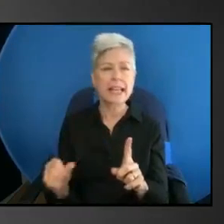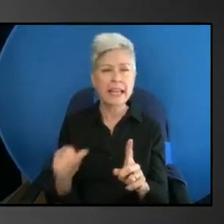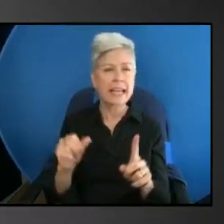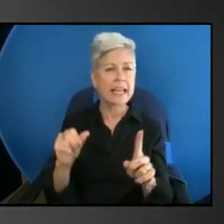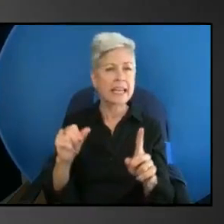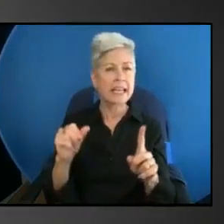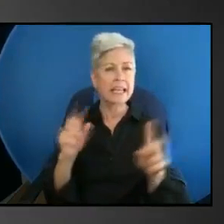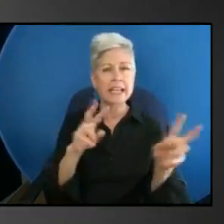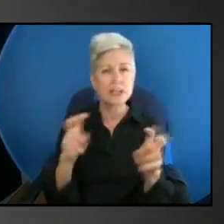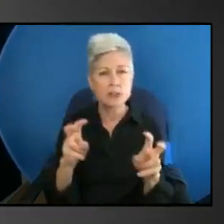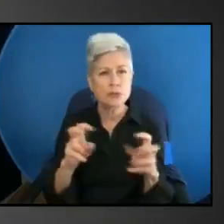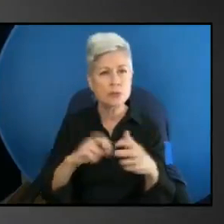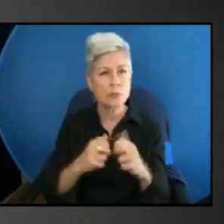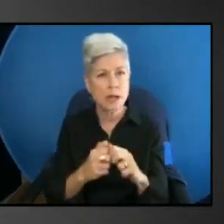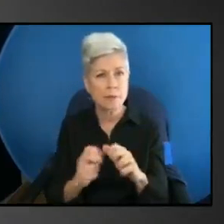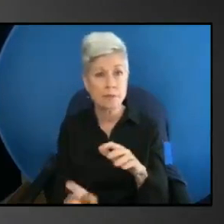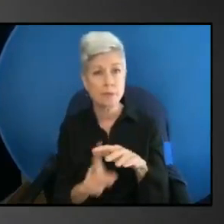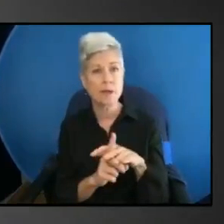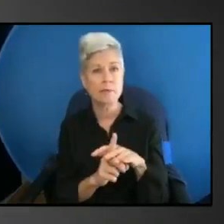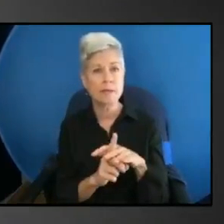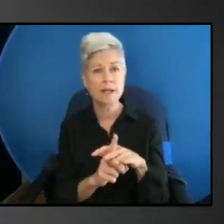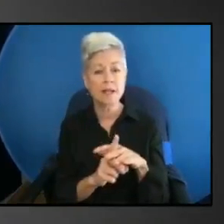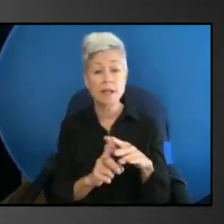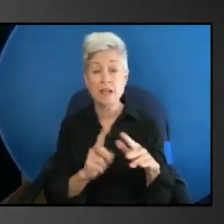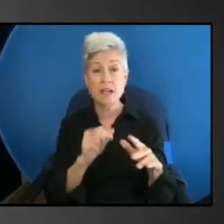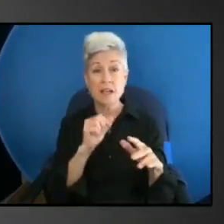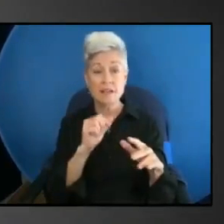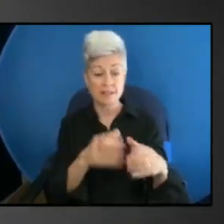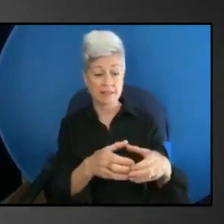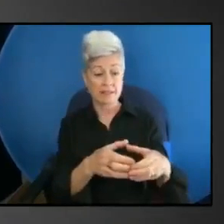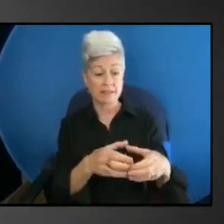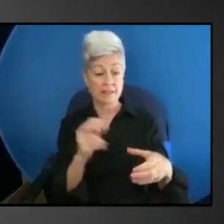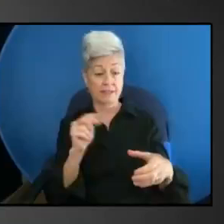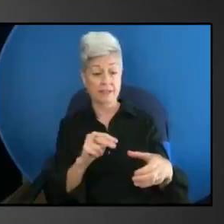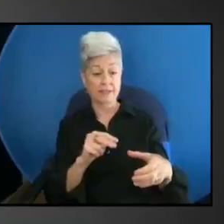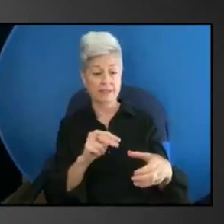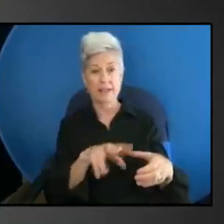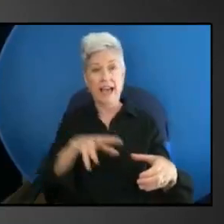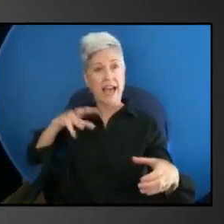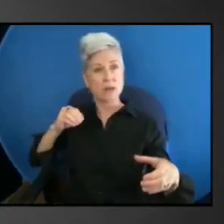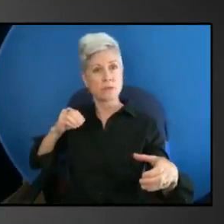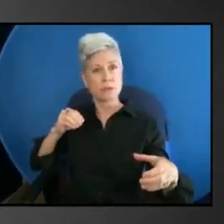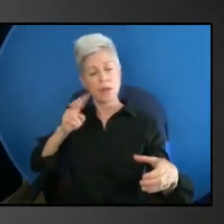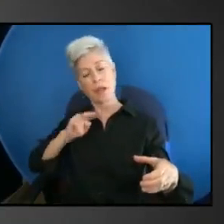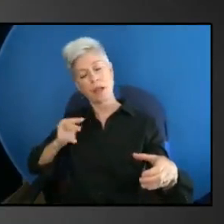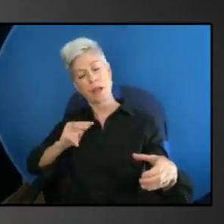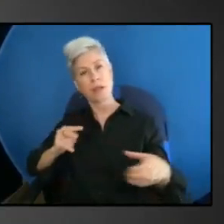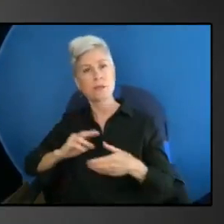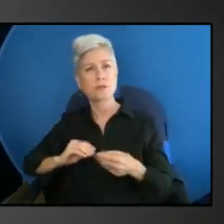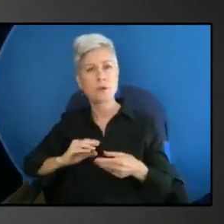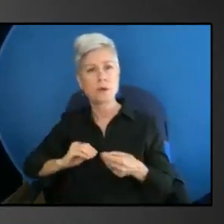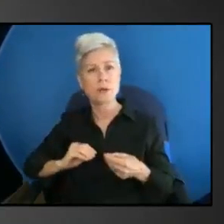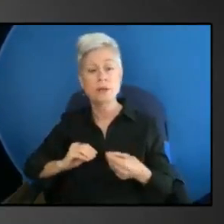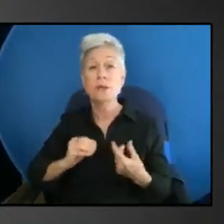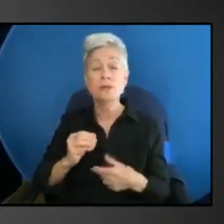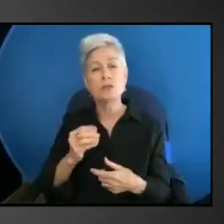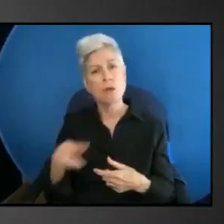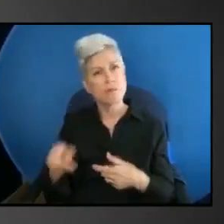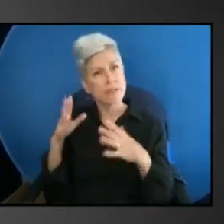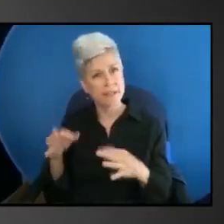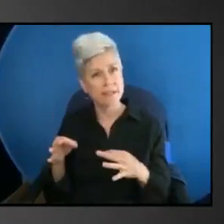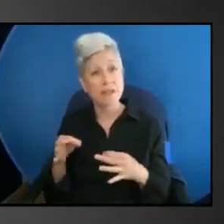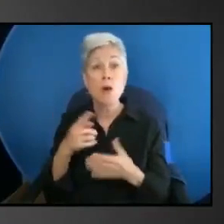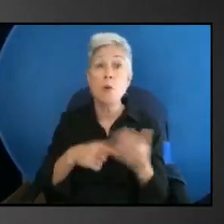from, they're framed outside the community. And so what happens is what is deemed best for a community,